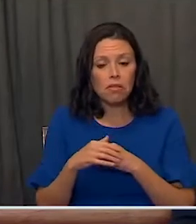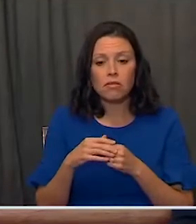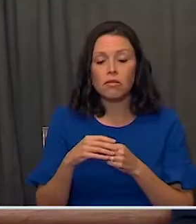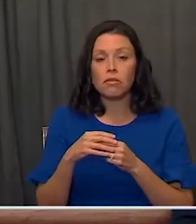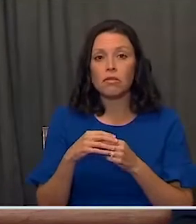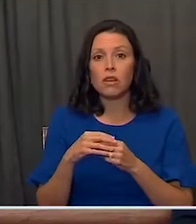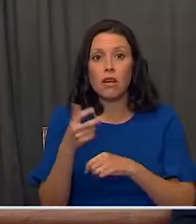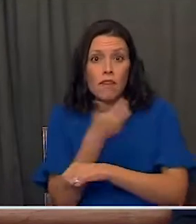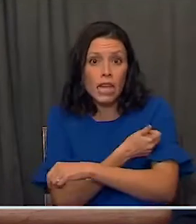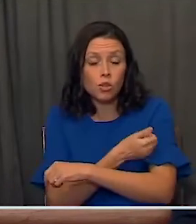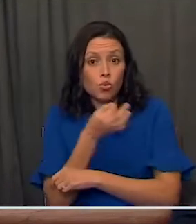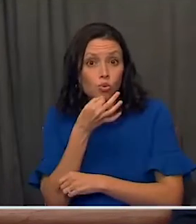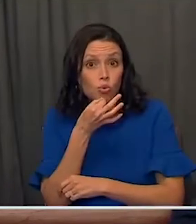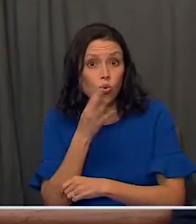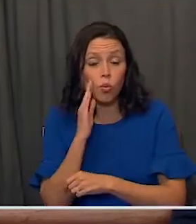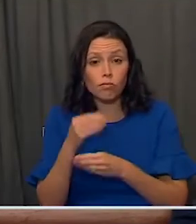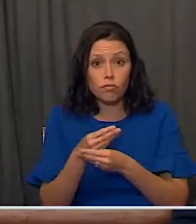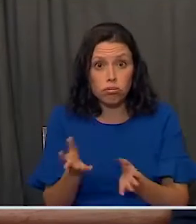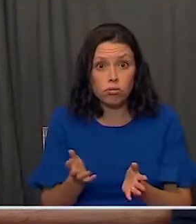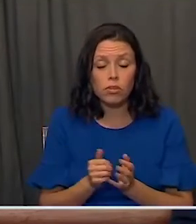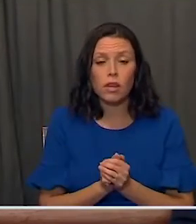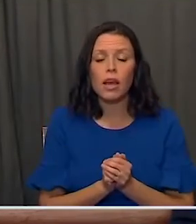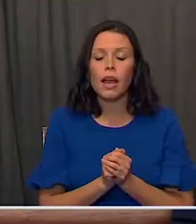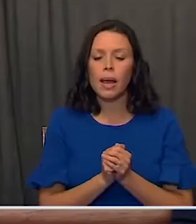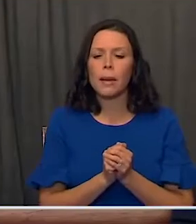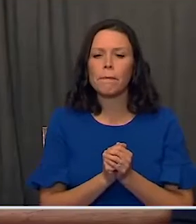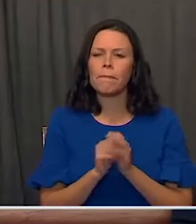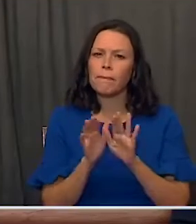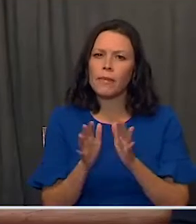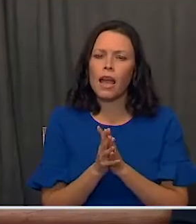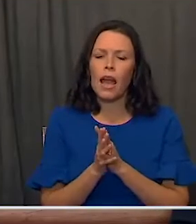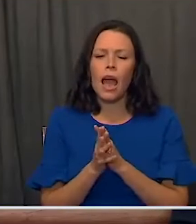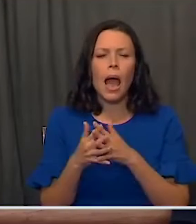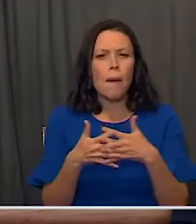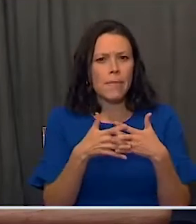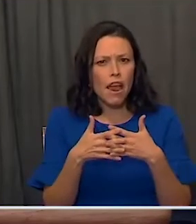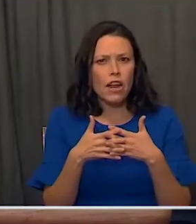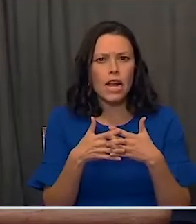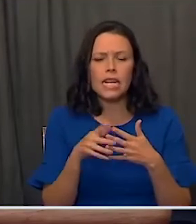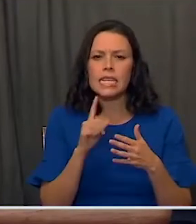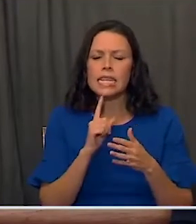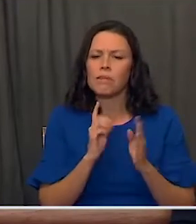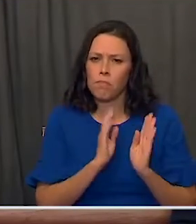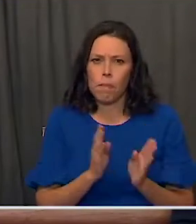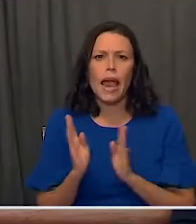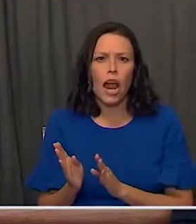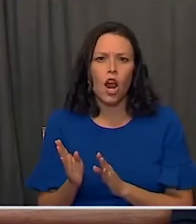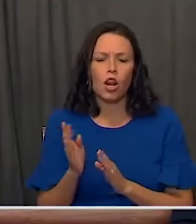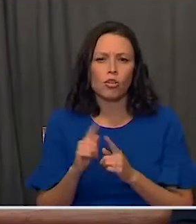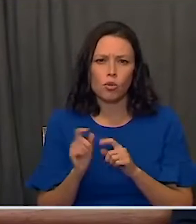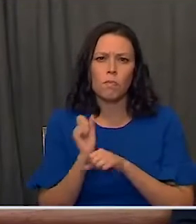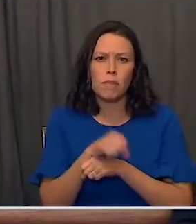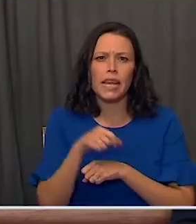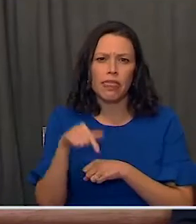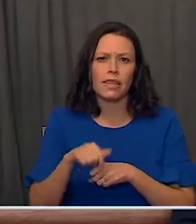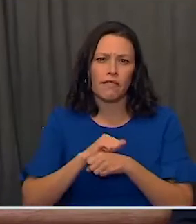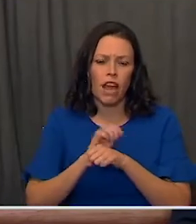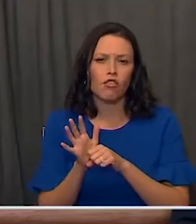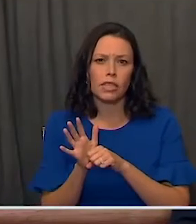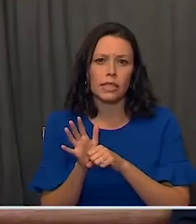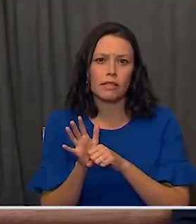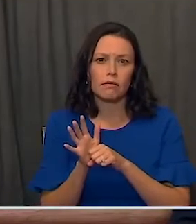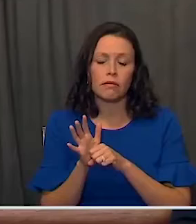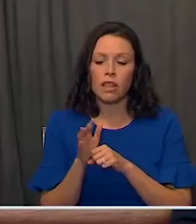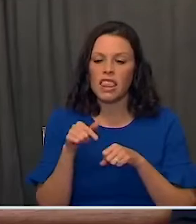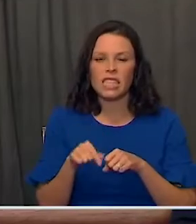soon the vaccines that are available, America has never been more prepared to combat this virus than we are